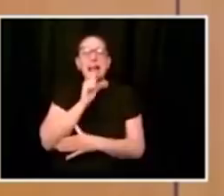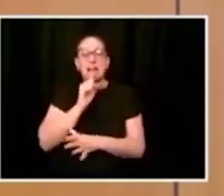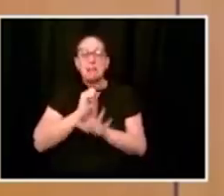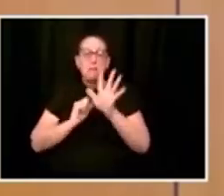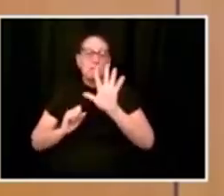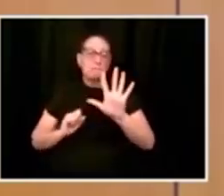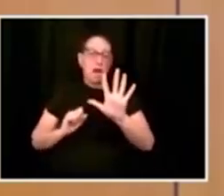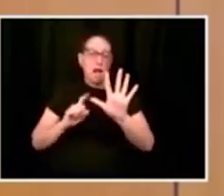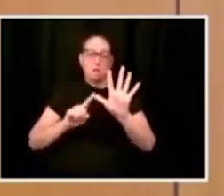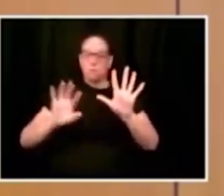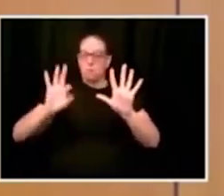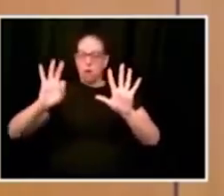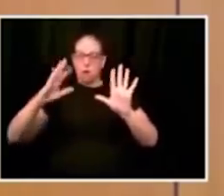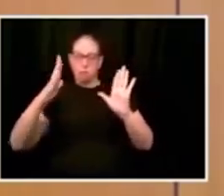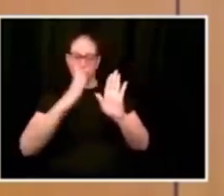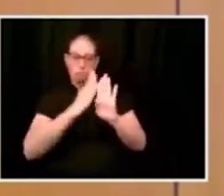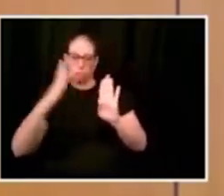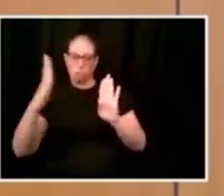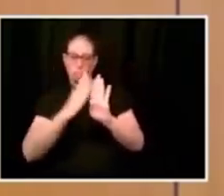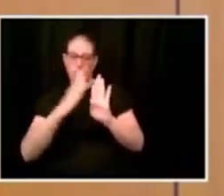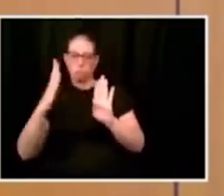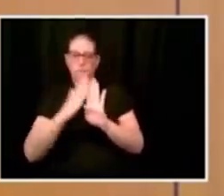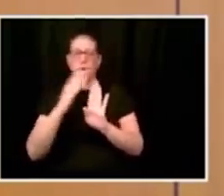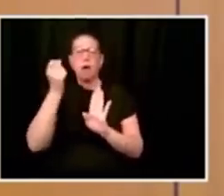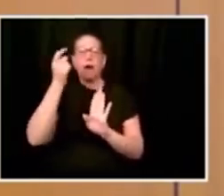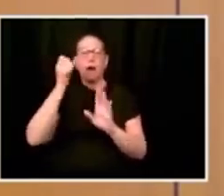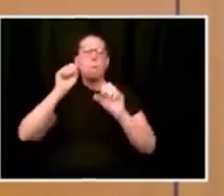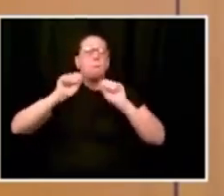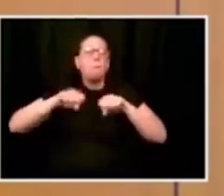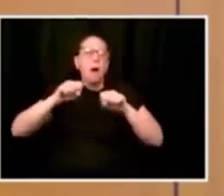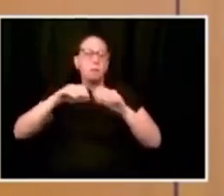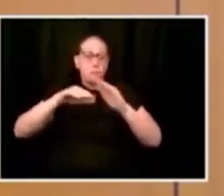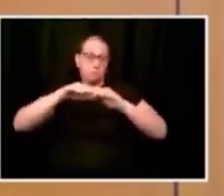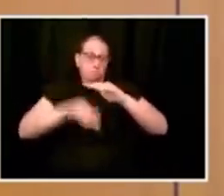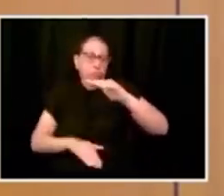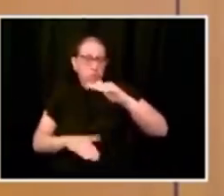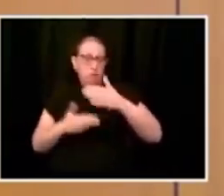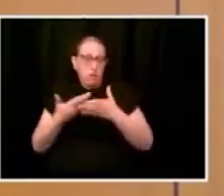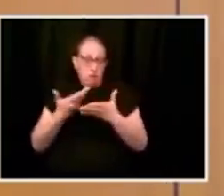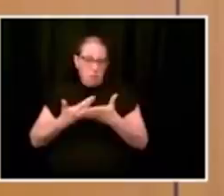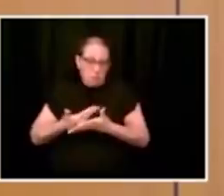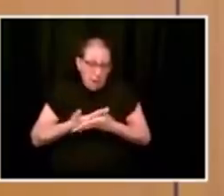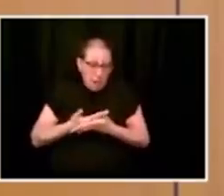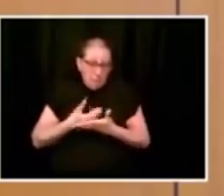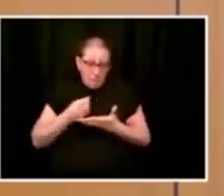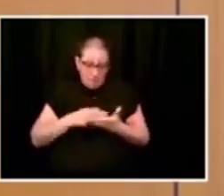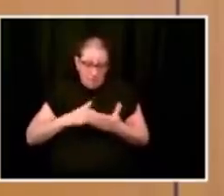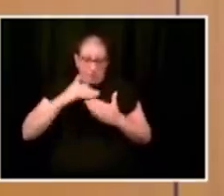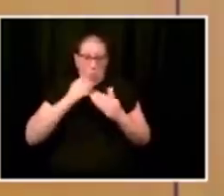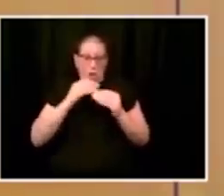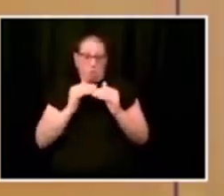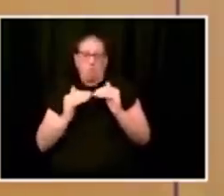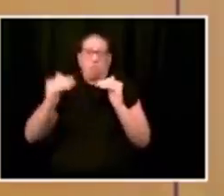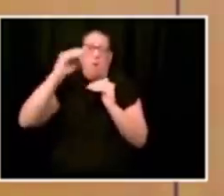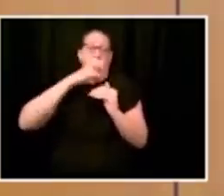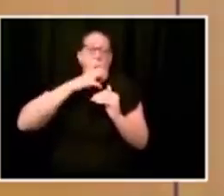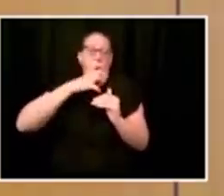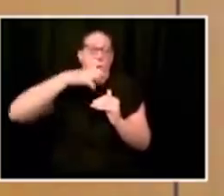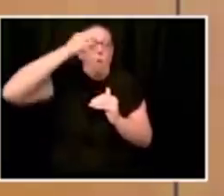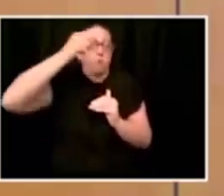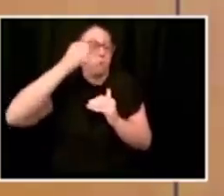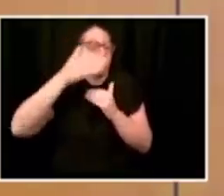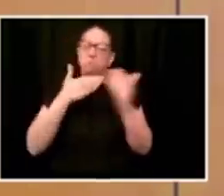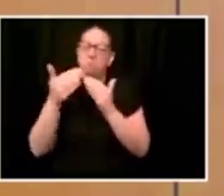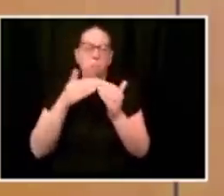And then a single or multi-organ indication of failure, meaning